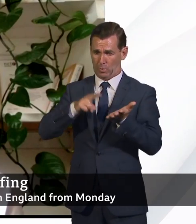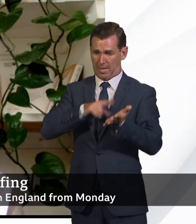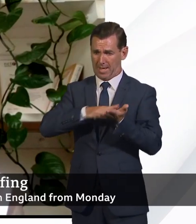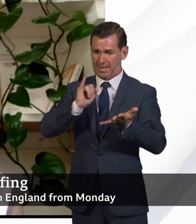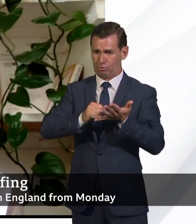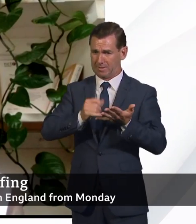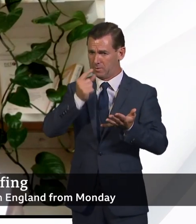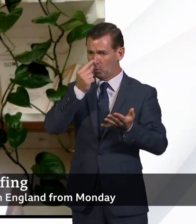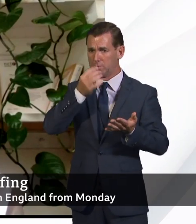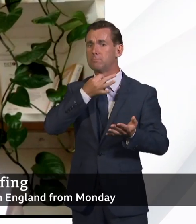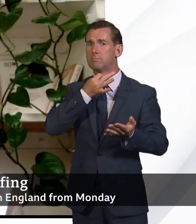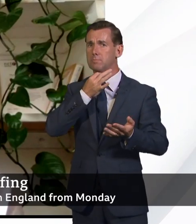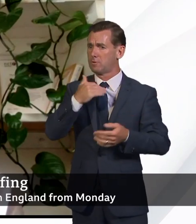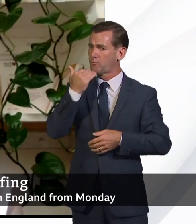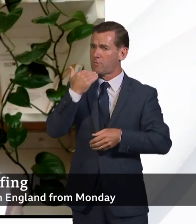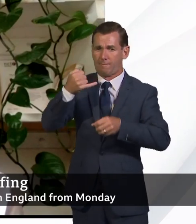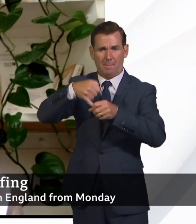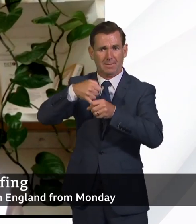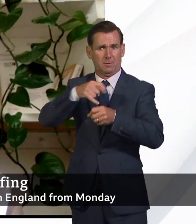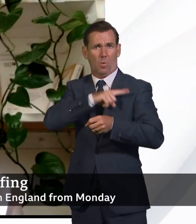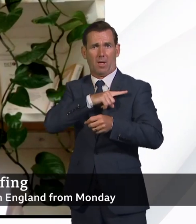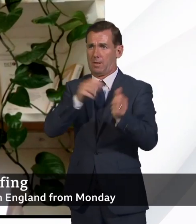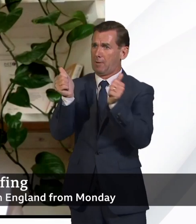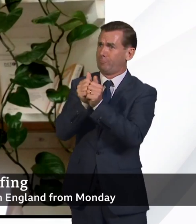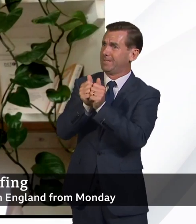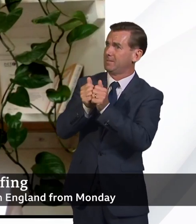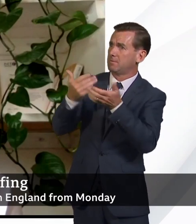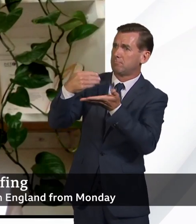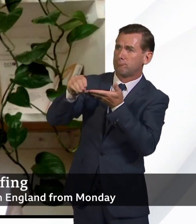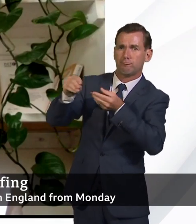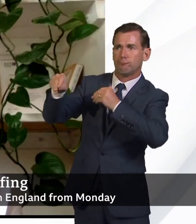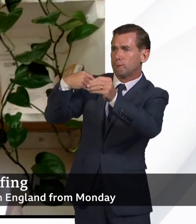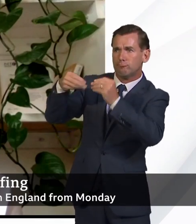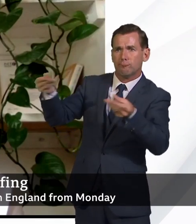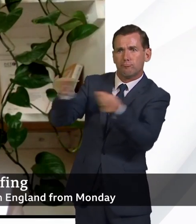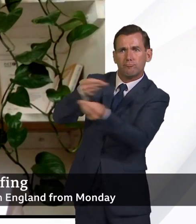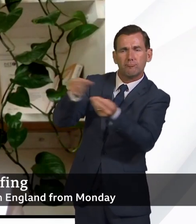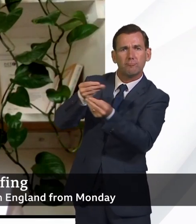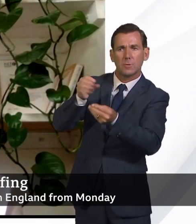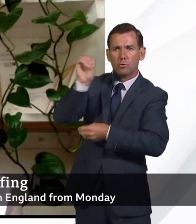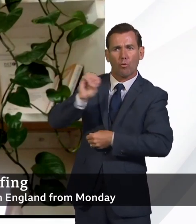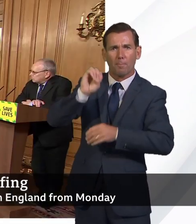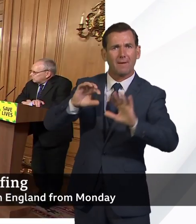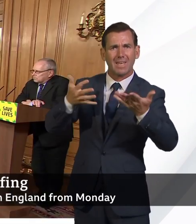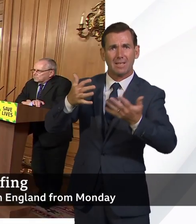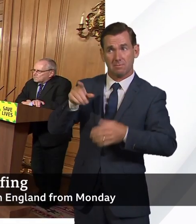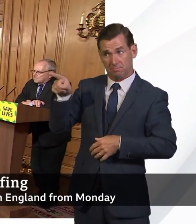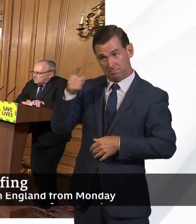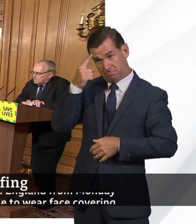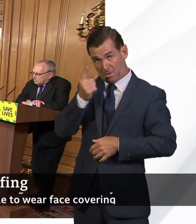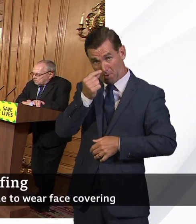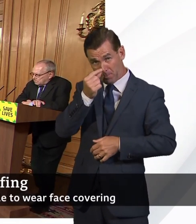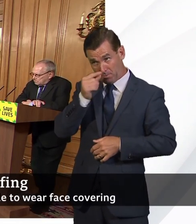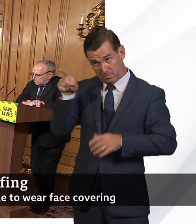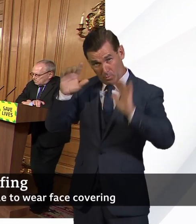position where it doesn't have enough medicine supplies. Is this a possibility? And if so, how concerned are you by it? Thanks very